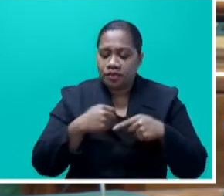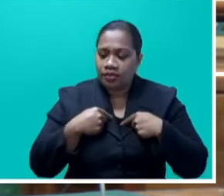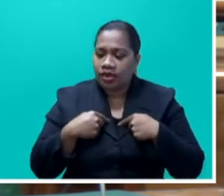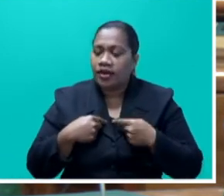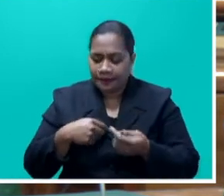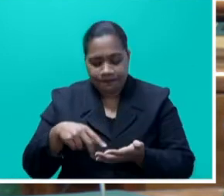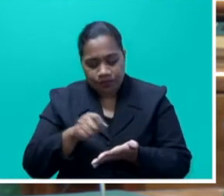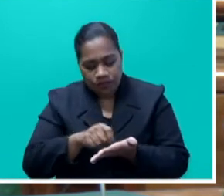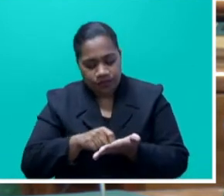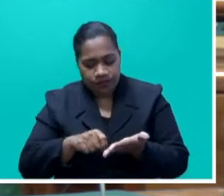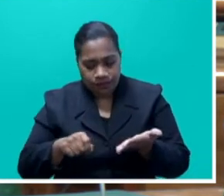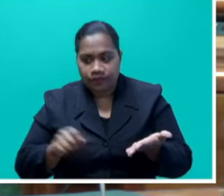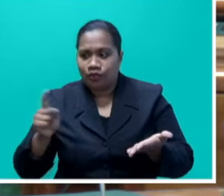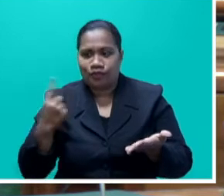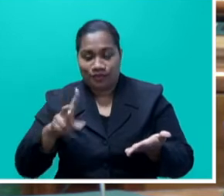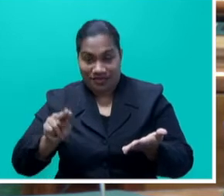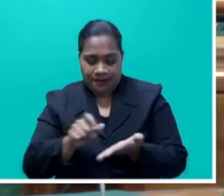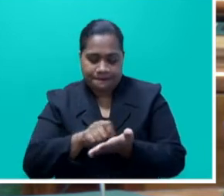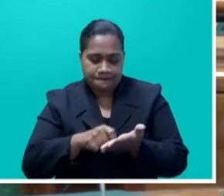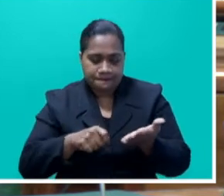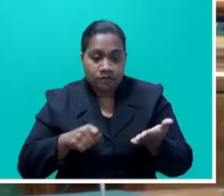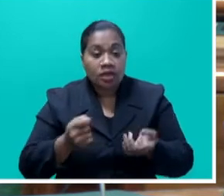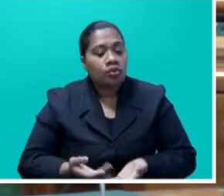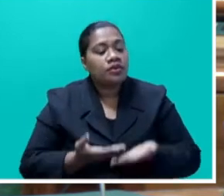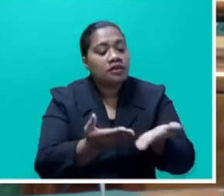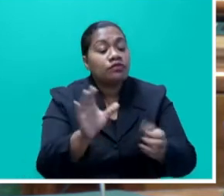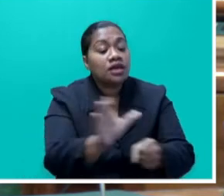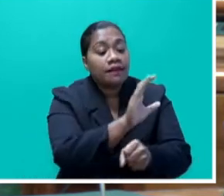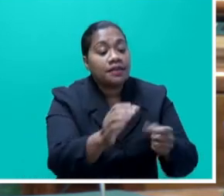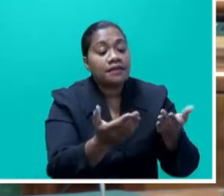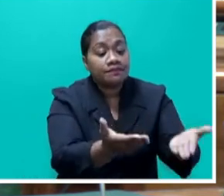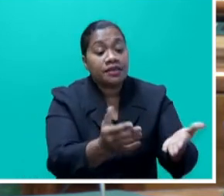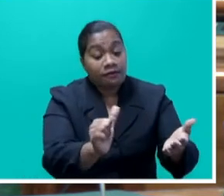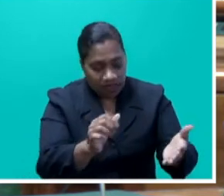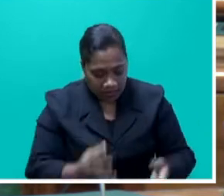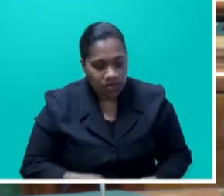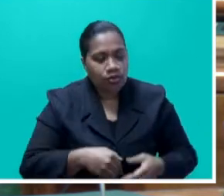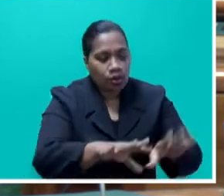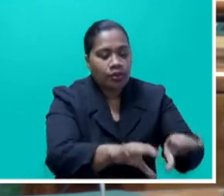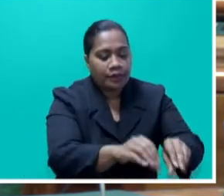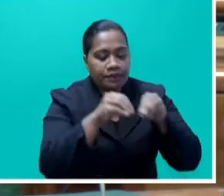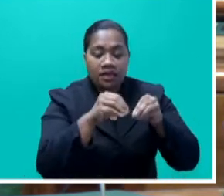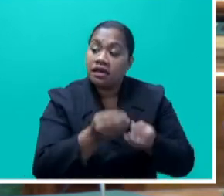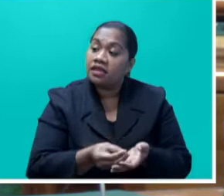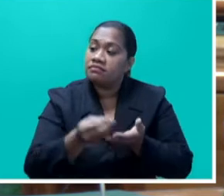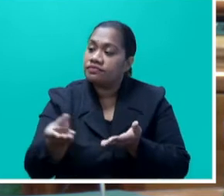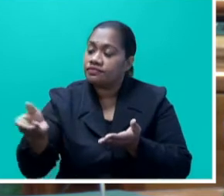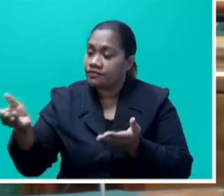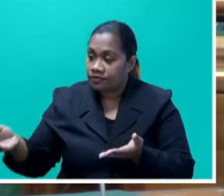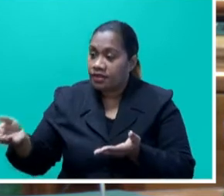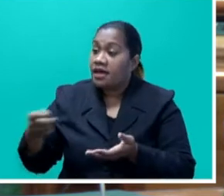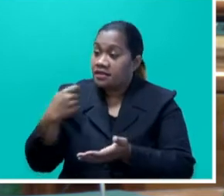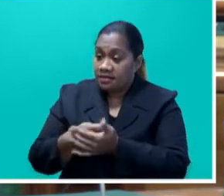then we gave the orders to the fertilizer company. We picked up, we delivered it at X factory price and then collected the money and gave